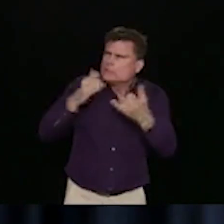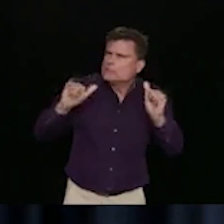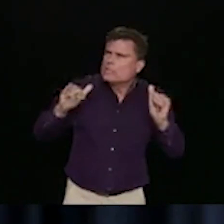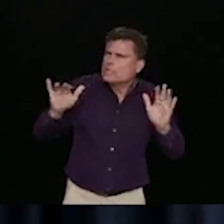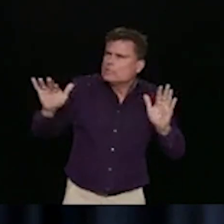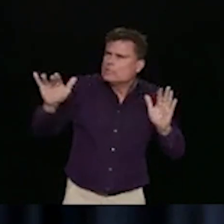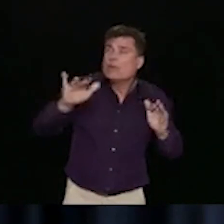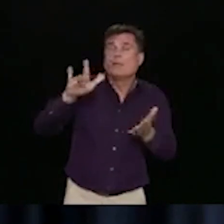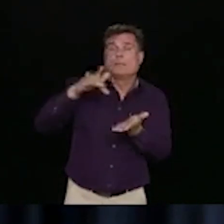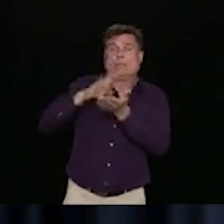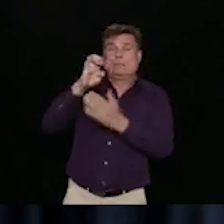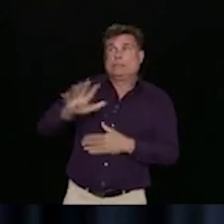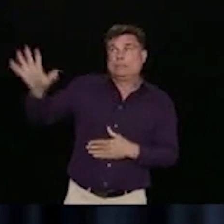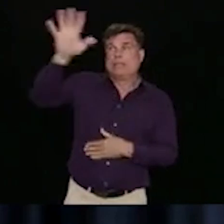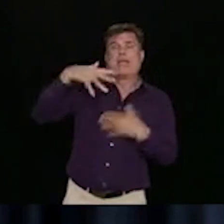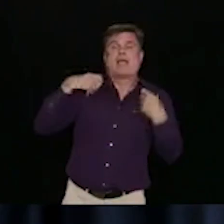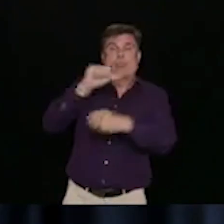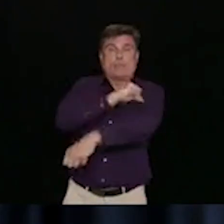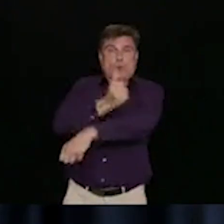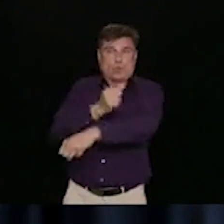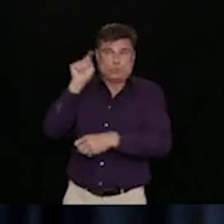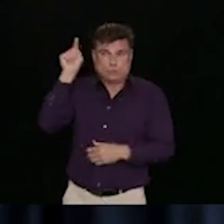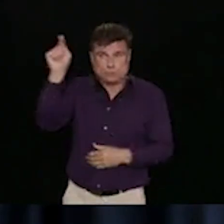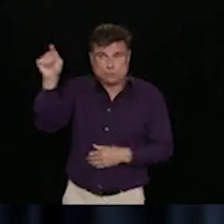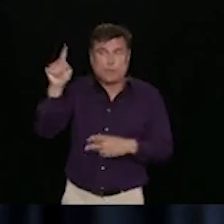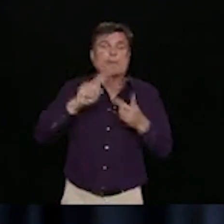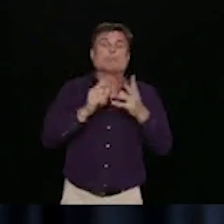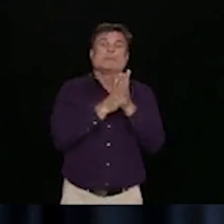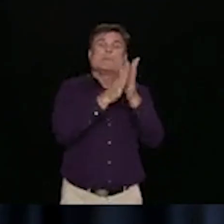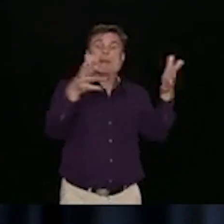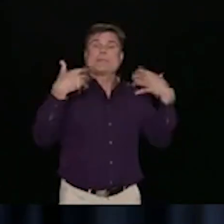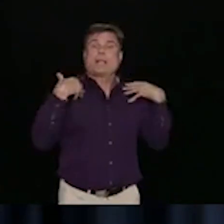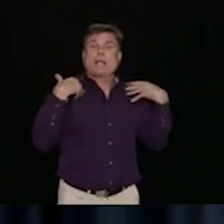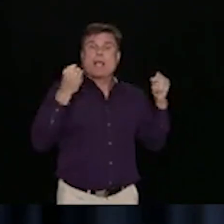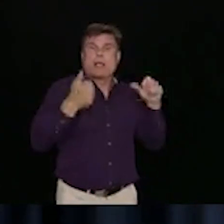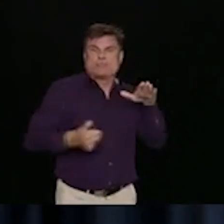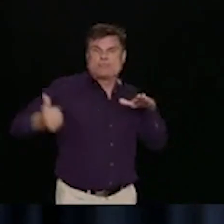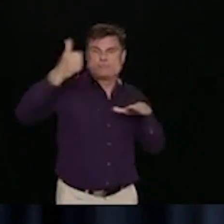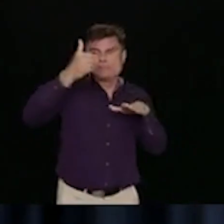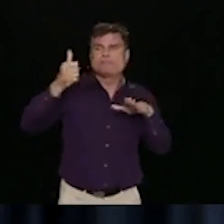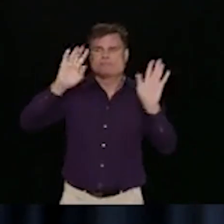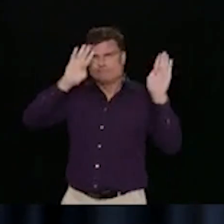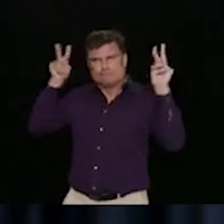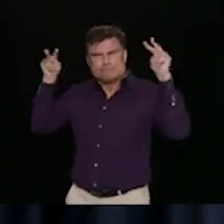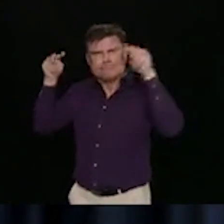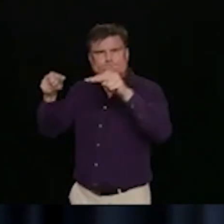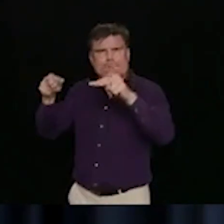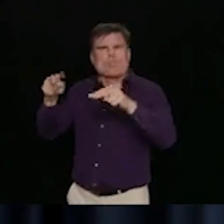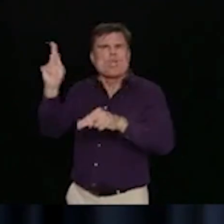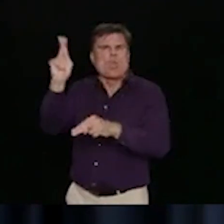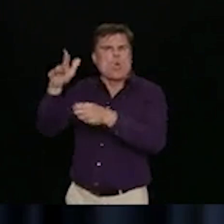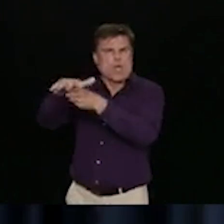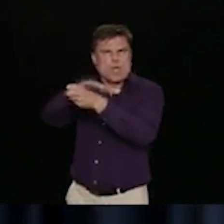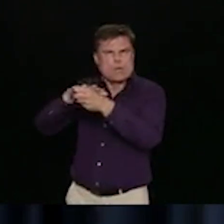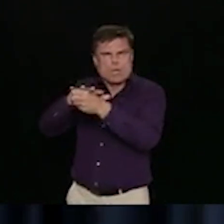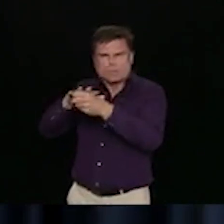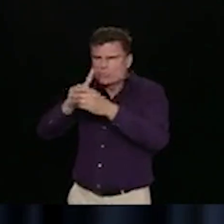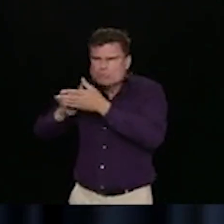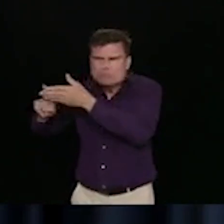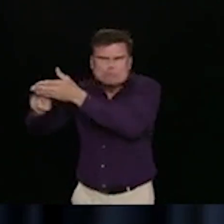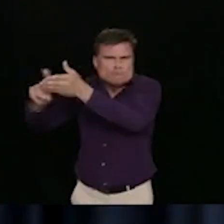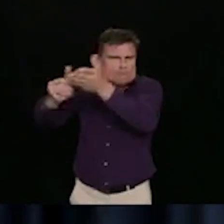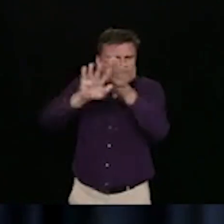in public health around the province and also with other provinces is that it was a group of people who knew each other who met up in Kelowna,